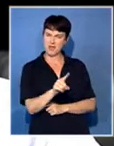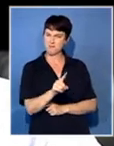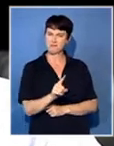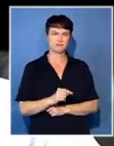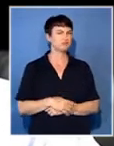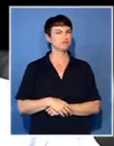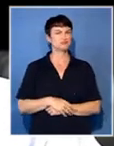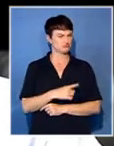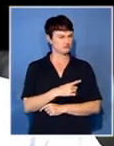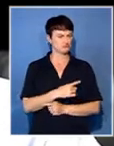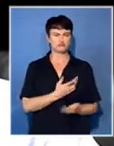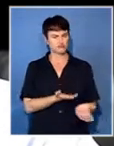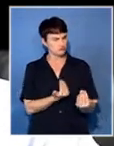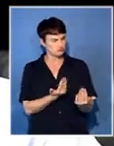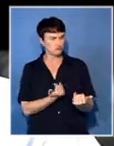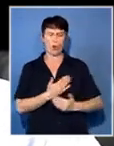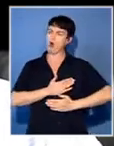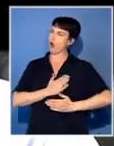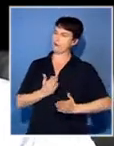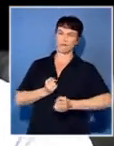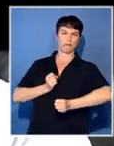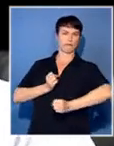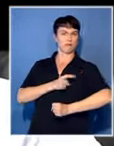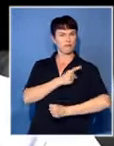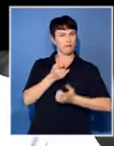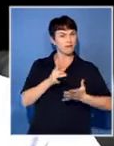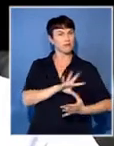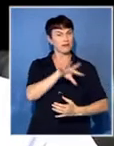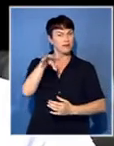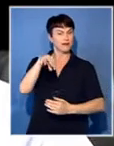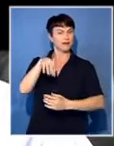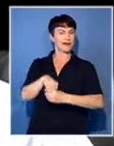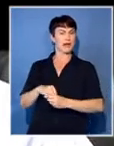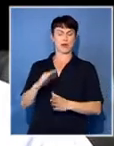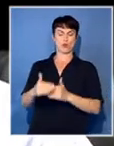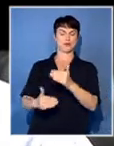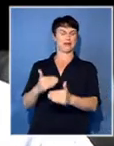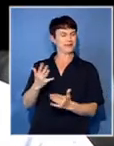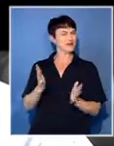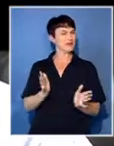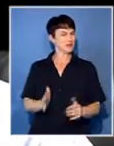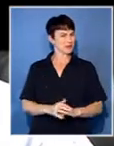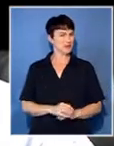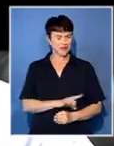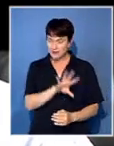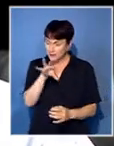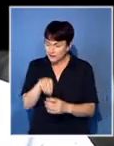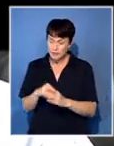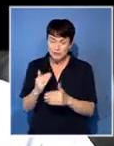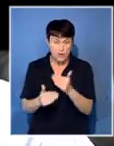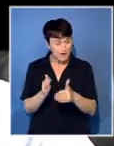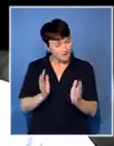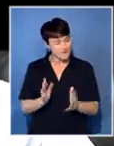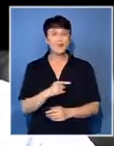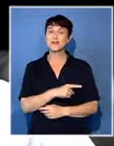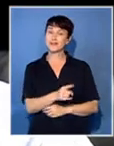able to express that they actually are participating in those processes they are participating in